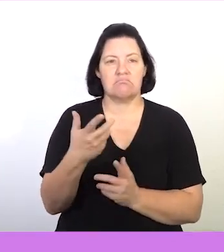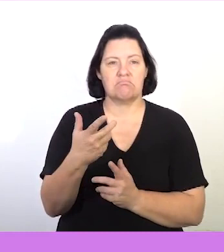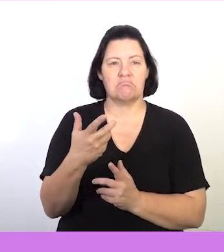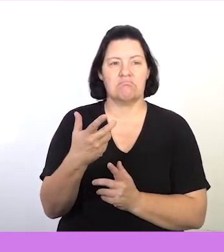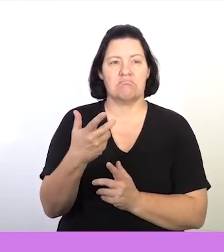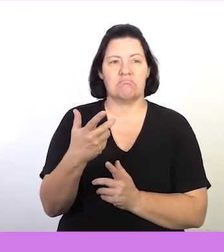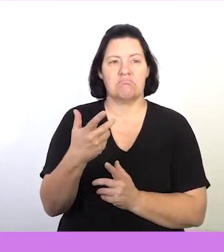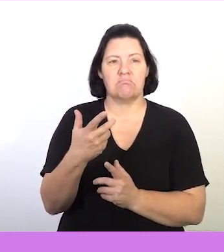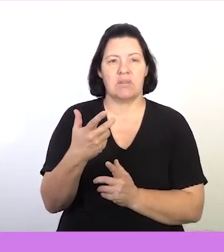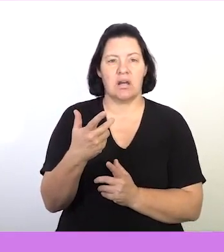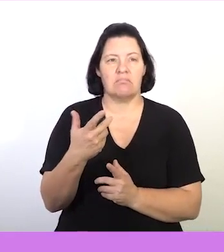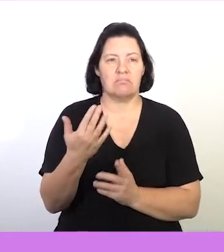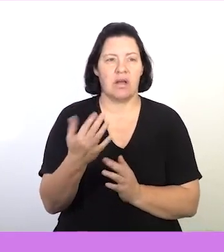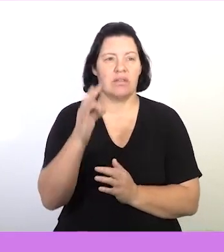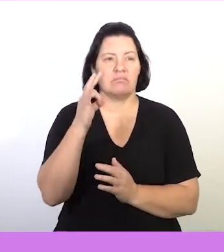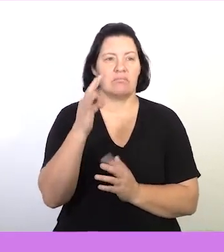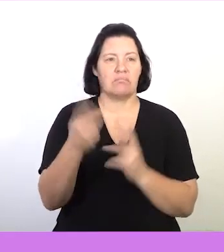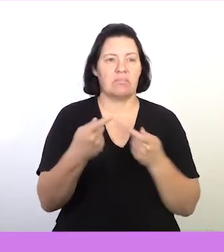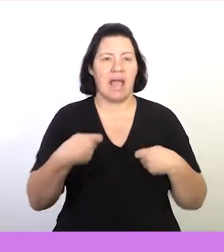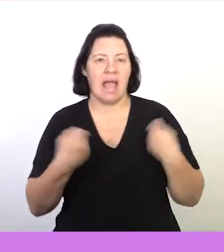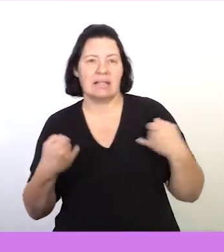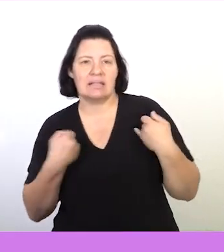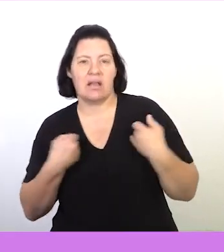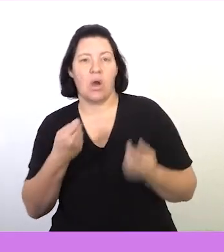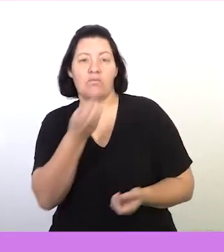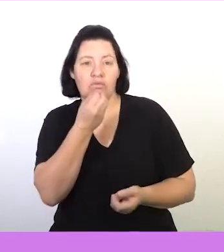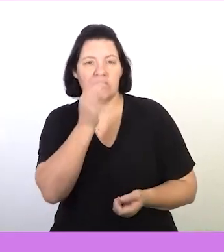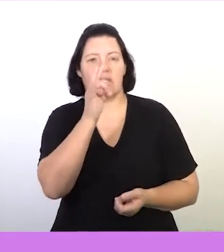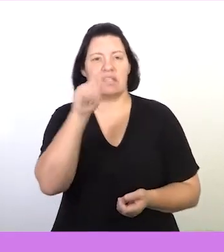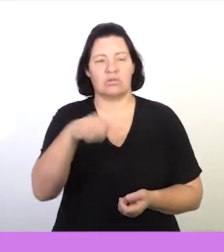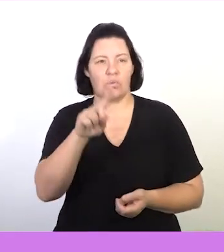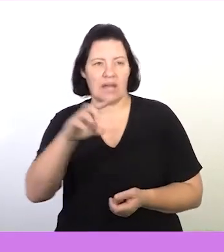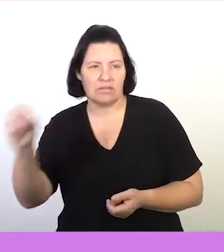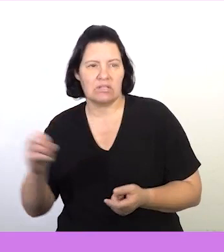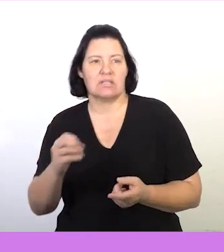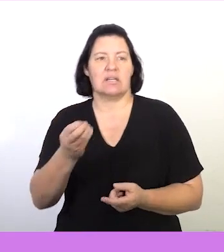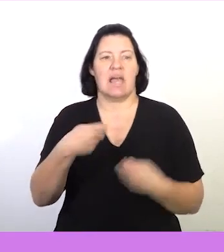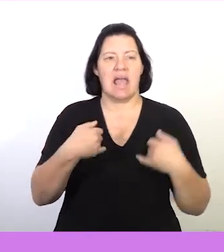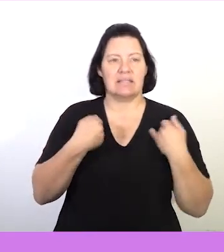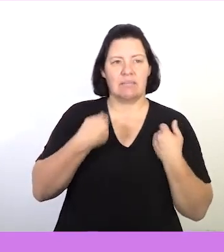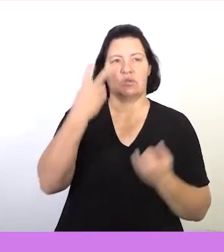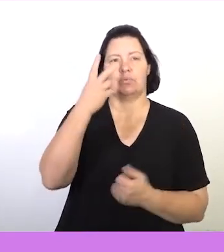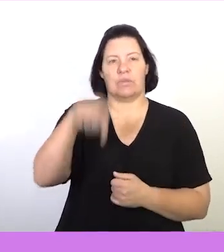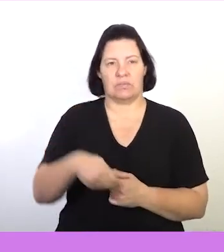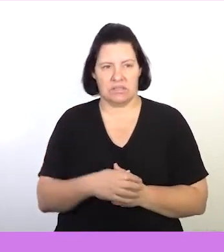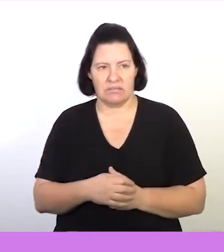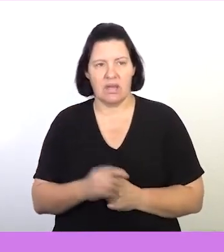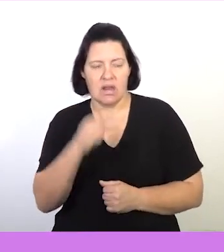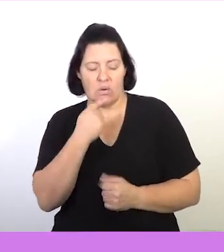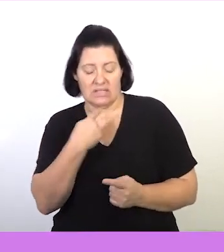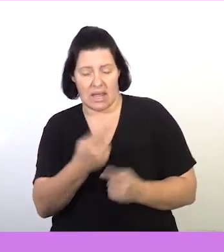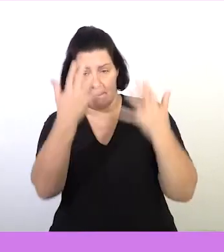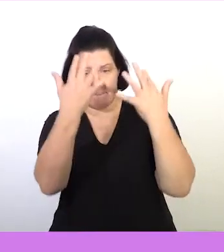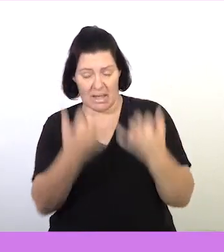entertainment of 2,000 rand. So what is it that we need to do? It says further on draw up Nomsa's budget